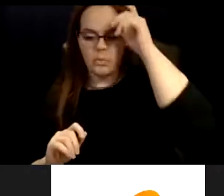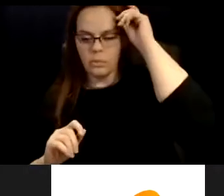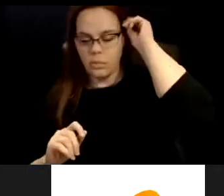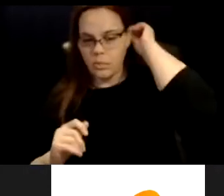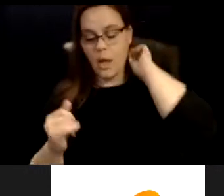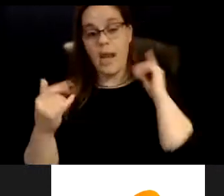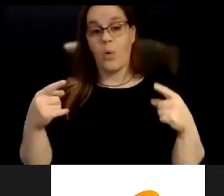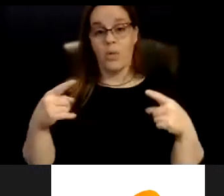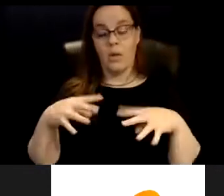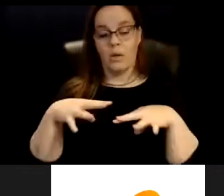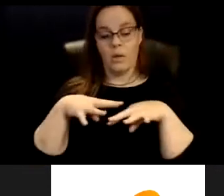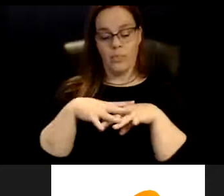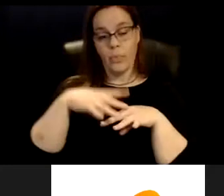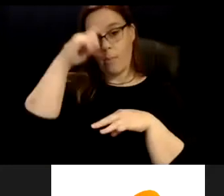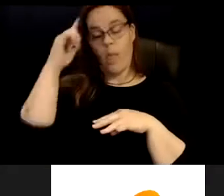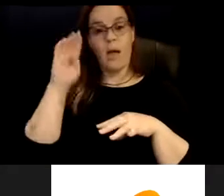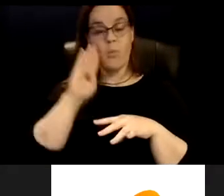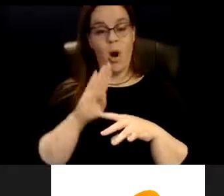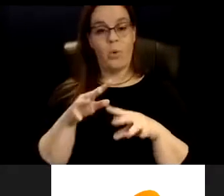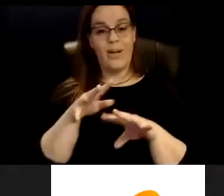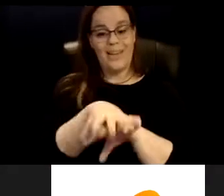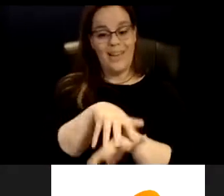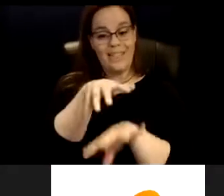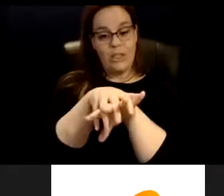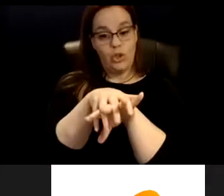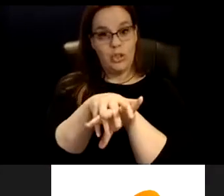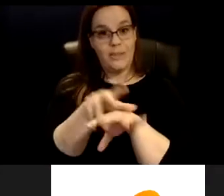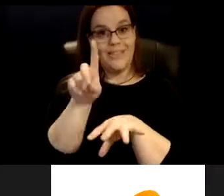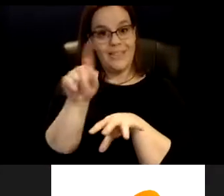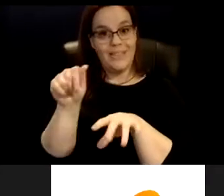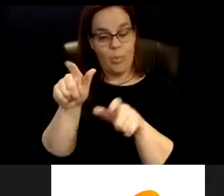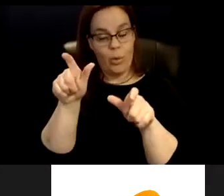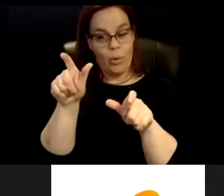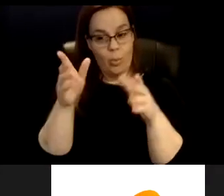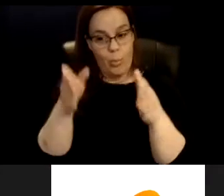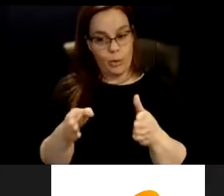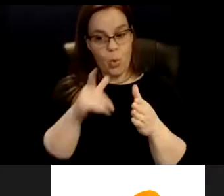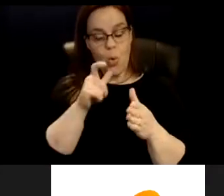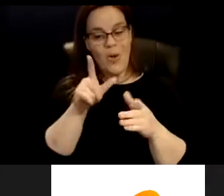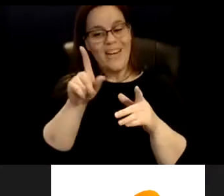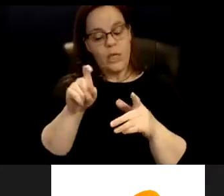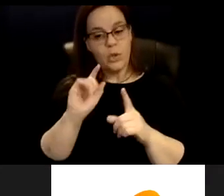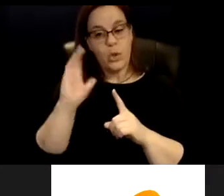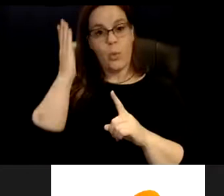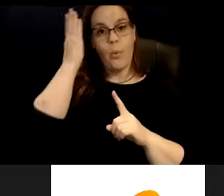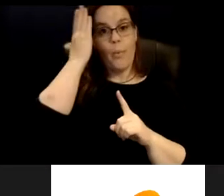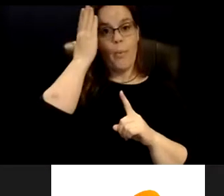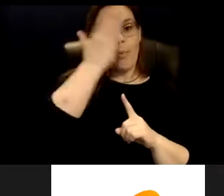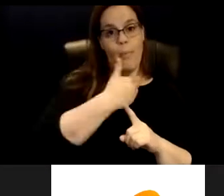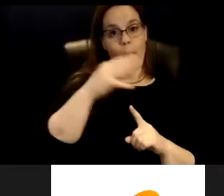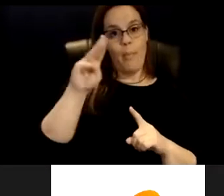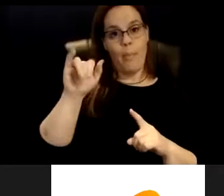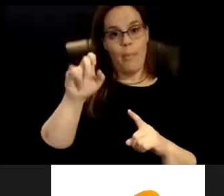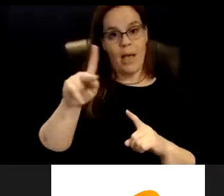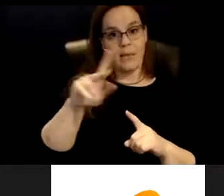black, brown, indigenous, disabled person and who needs to mask and coat switch at the same time. So I wanted to preface with that